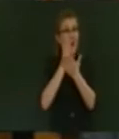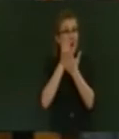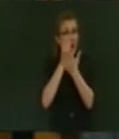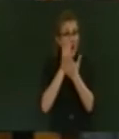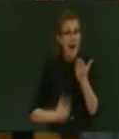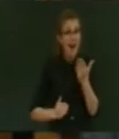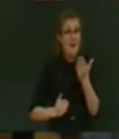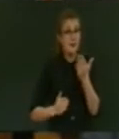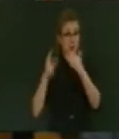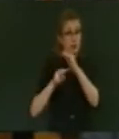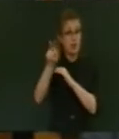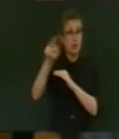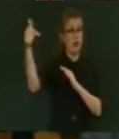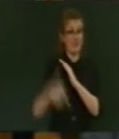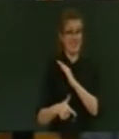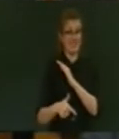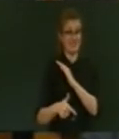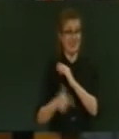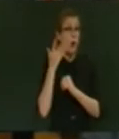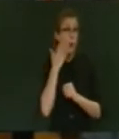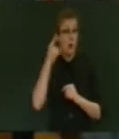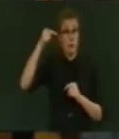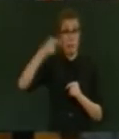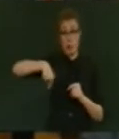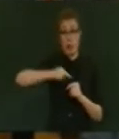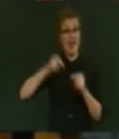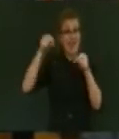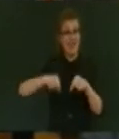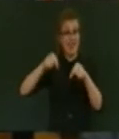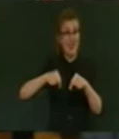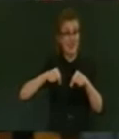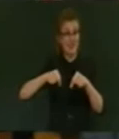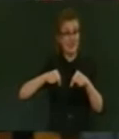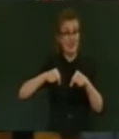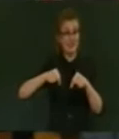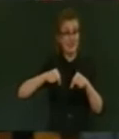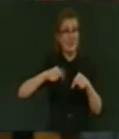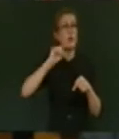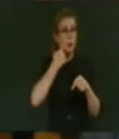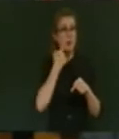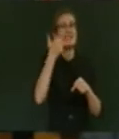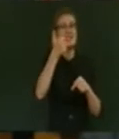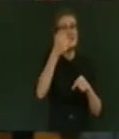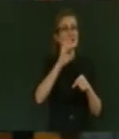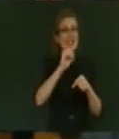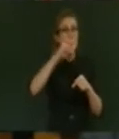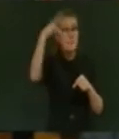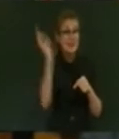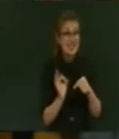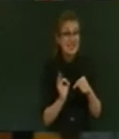of debt. When we were here, it's 26.5%. It was going to be 60%. Mr Speaker,